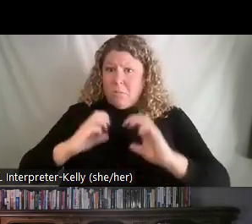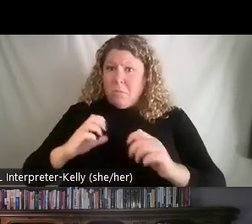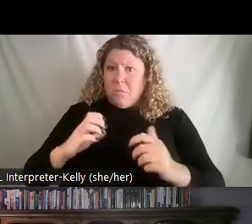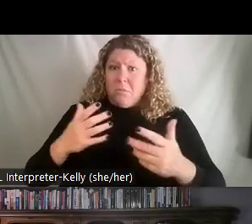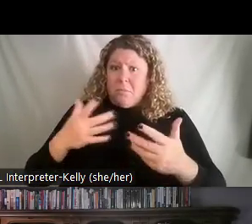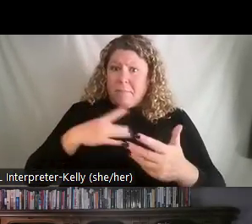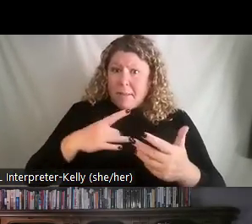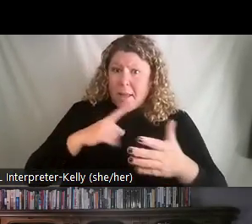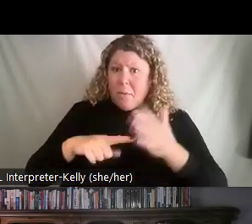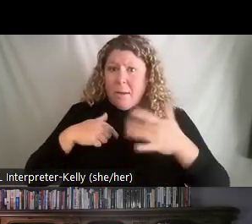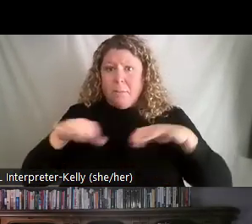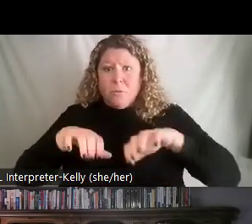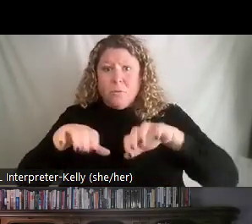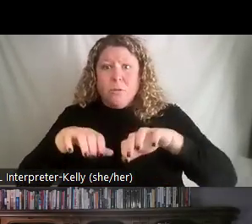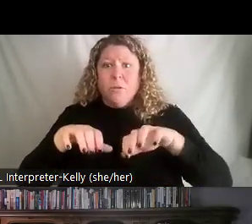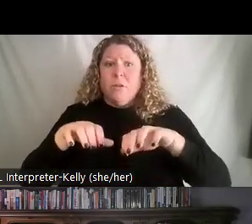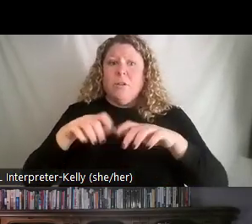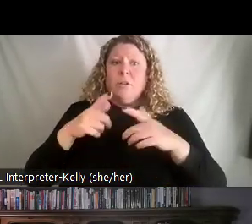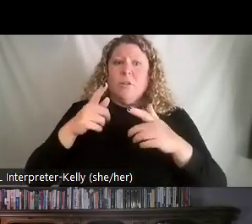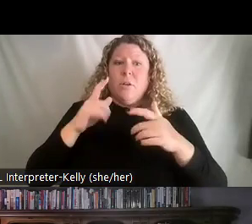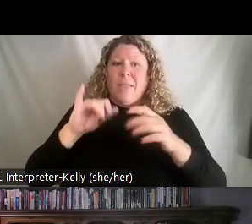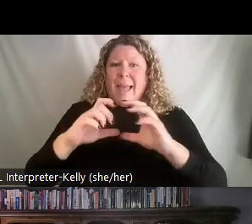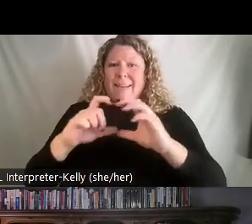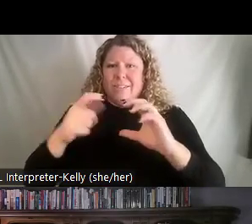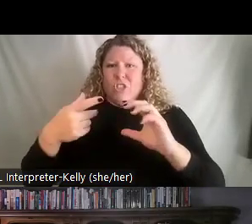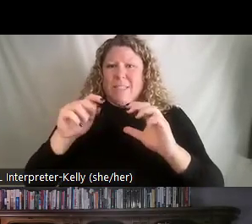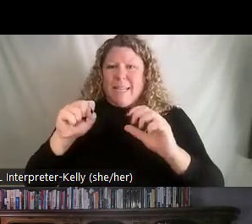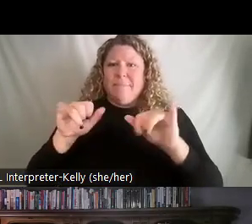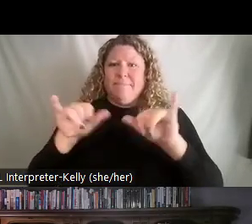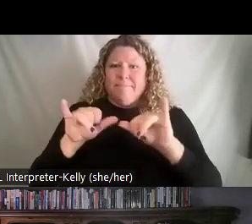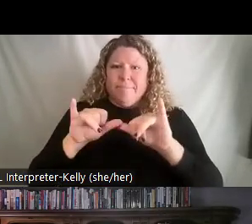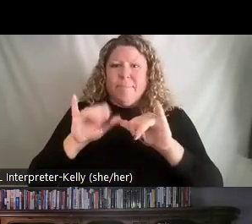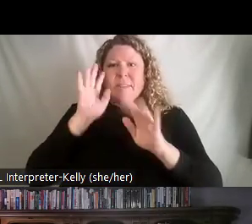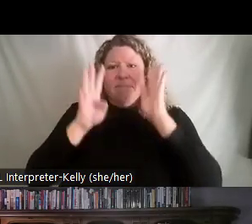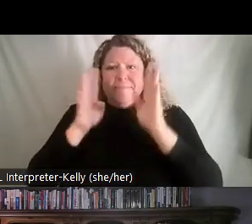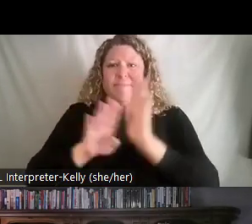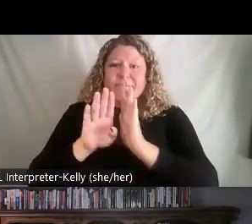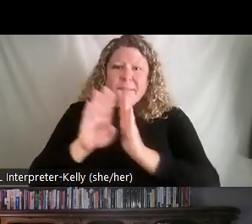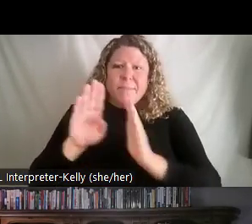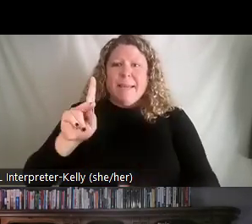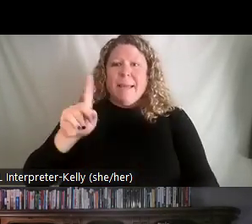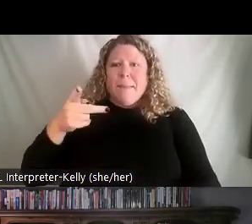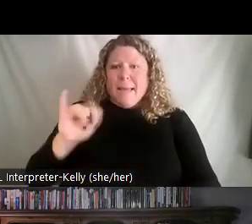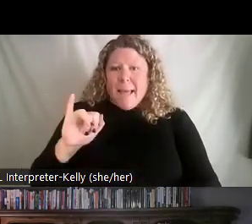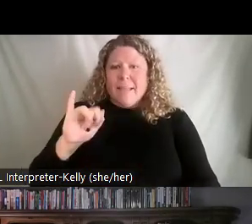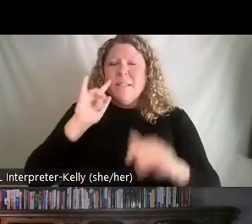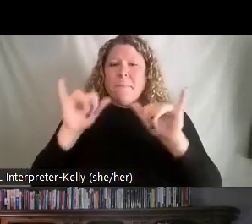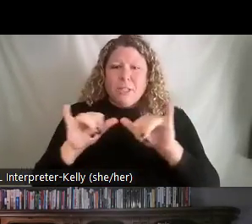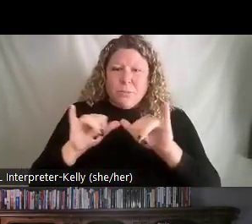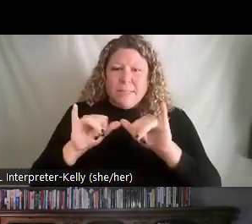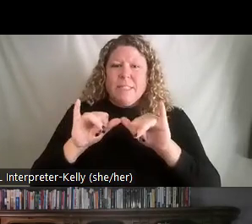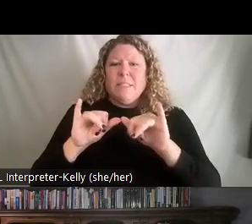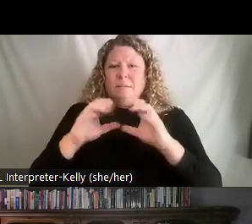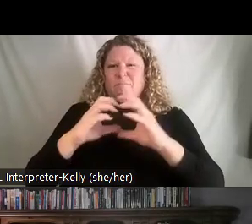So this is where we're measuring, quantifying, creating the, uh, the KPIs, uh, to track our performance, um, throughout the